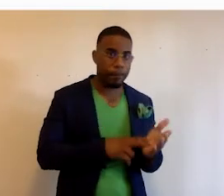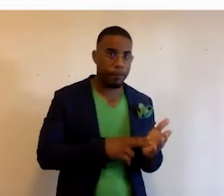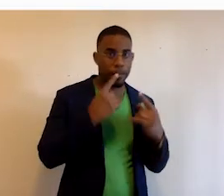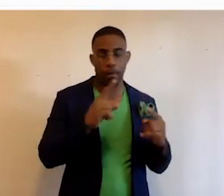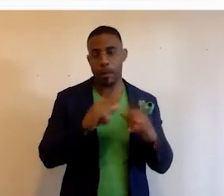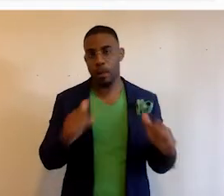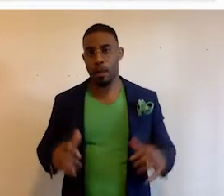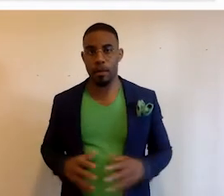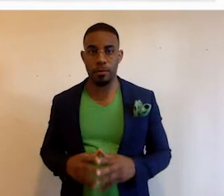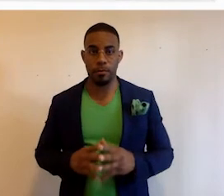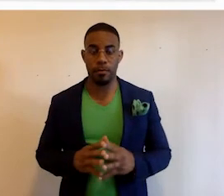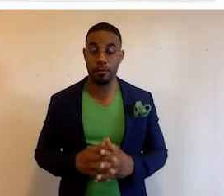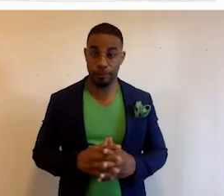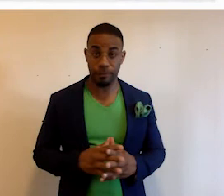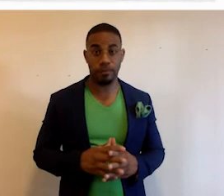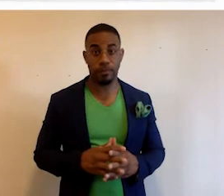and so on.